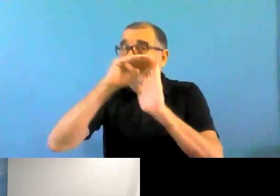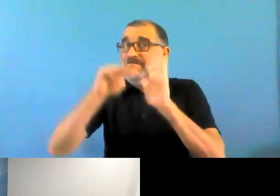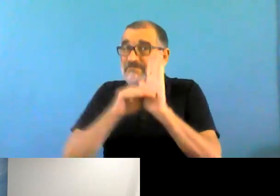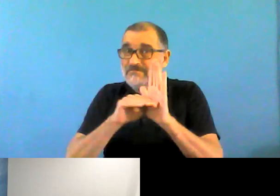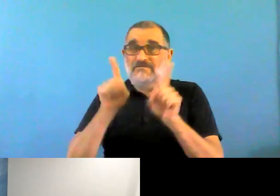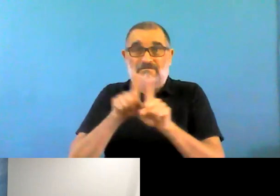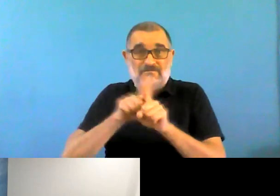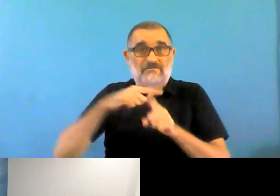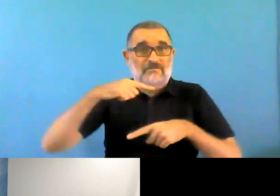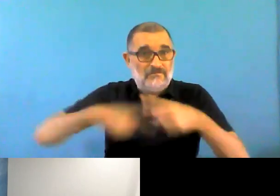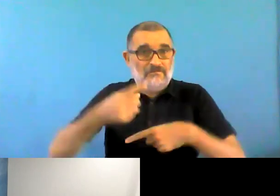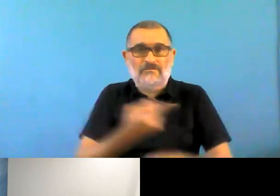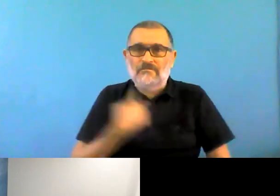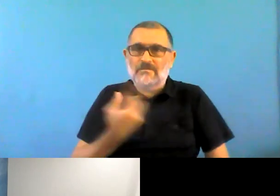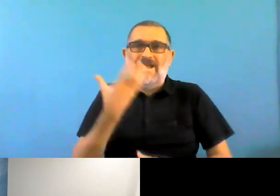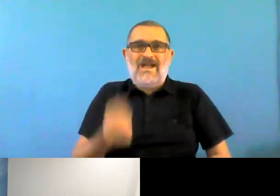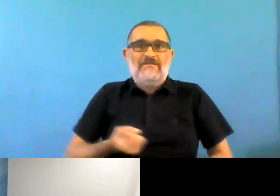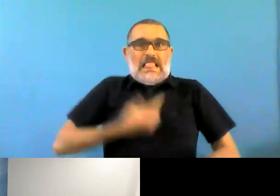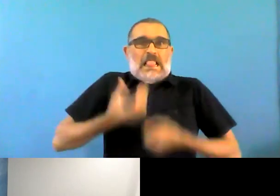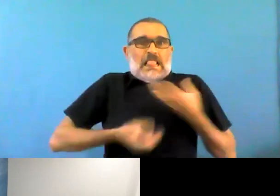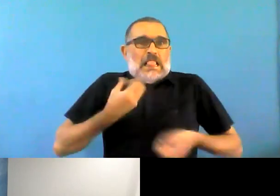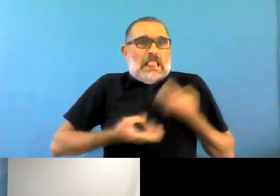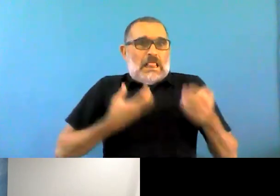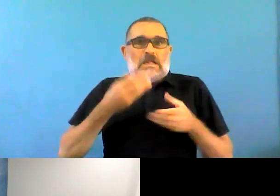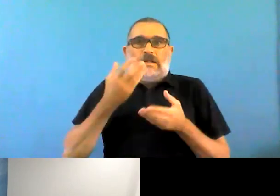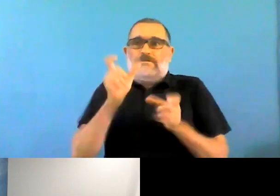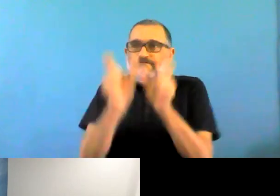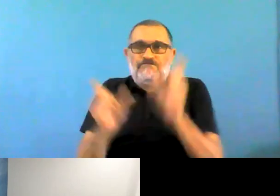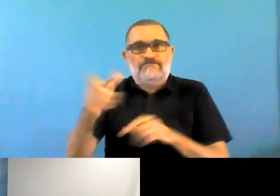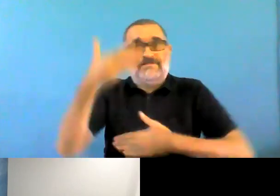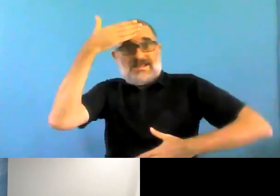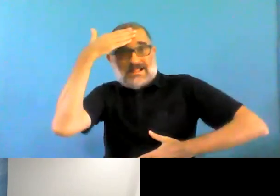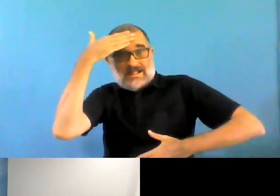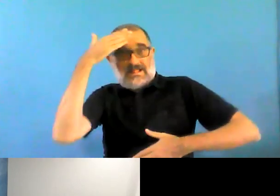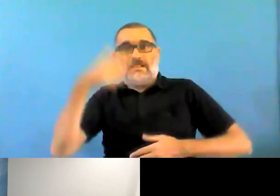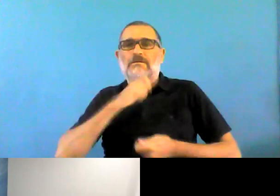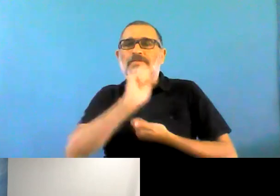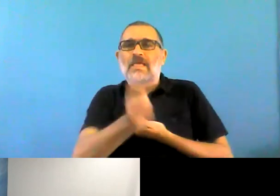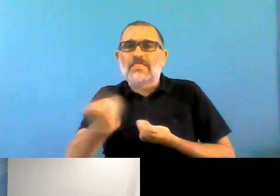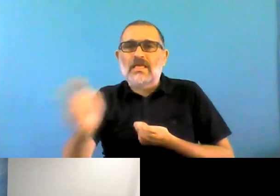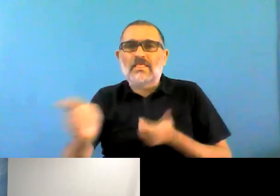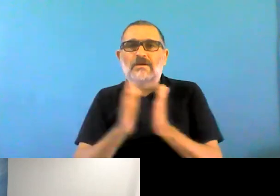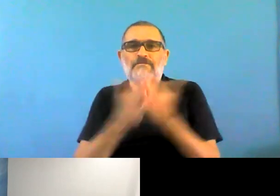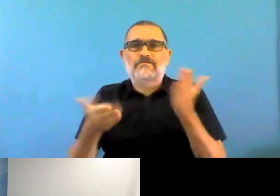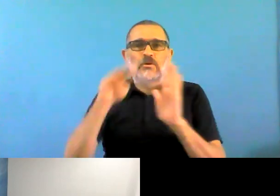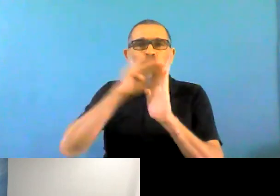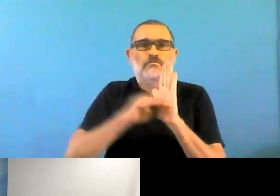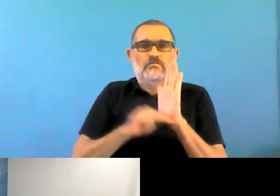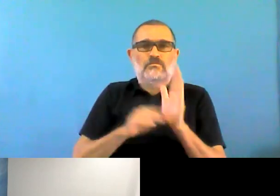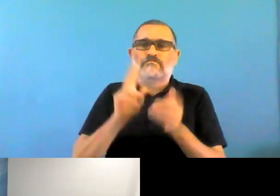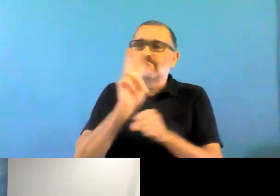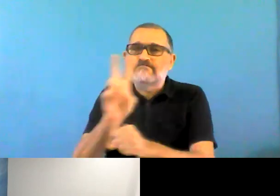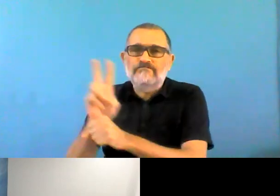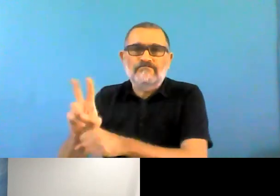protocol to help health care professionals to keep them from experiencing